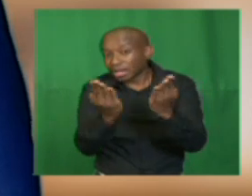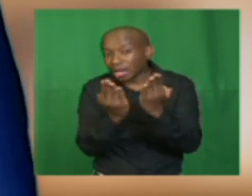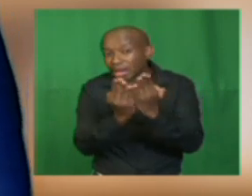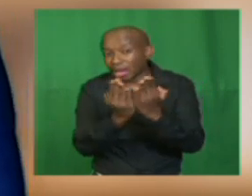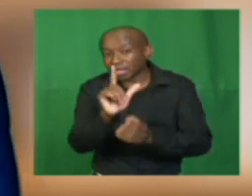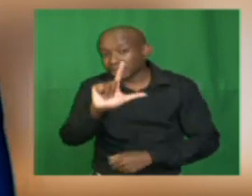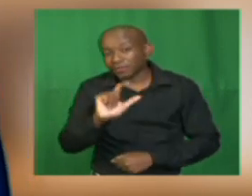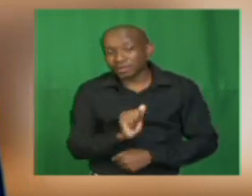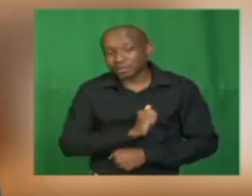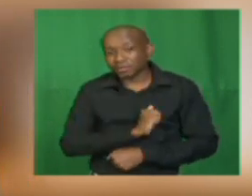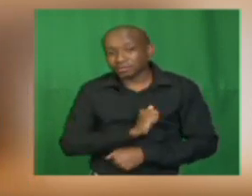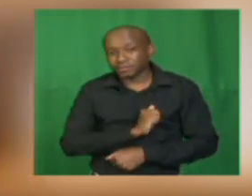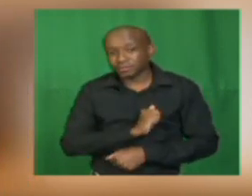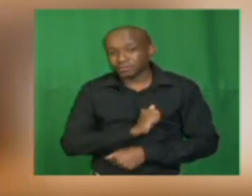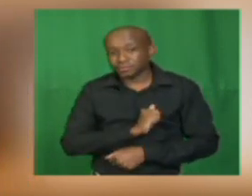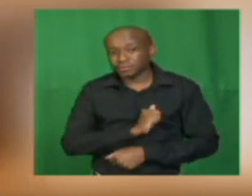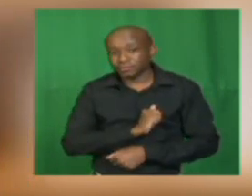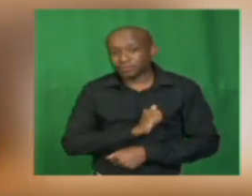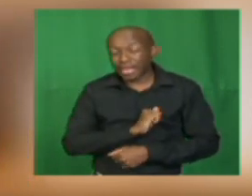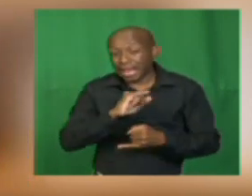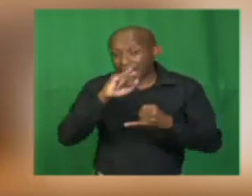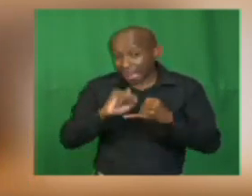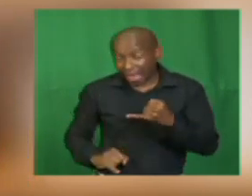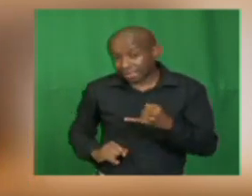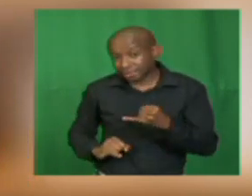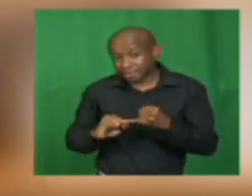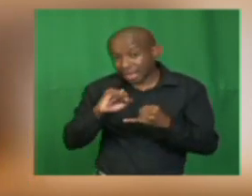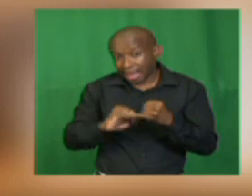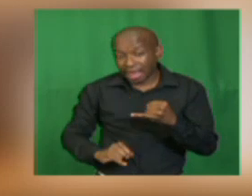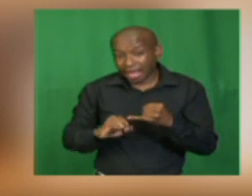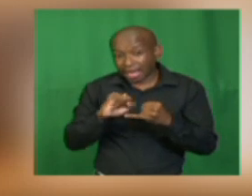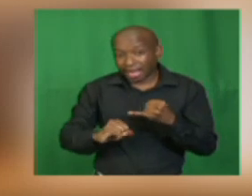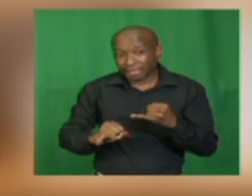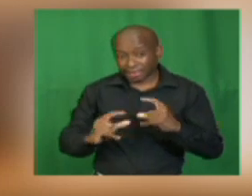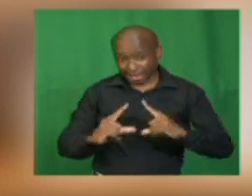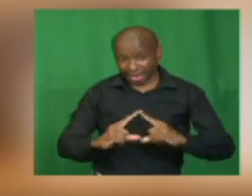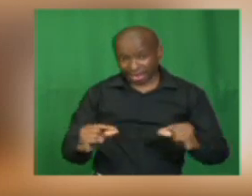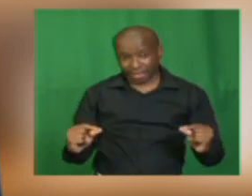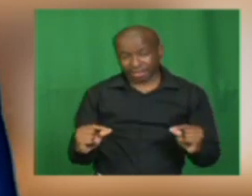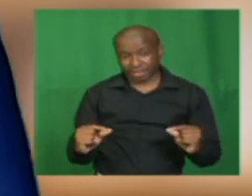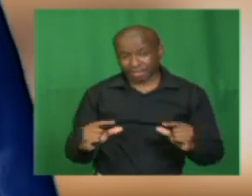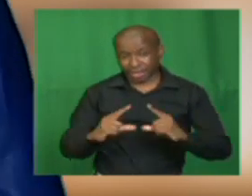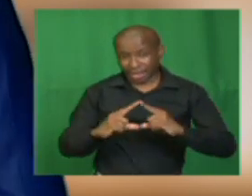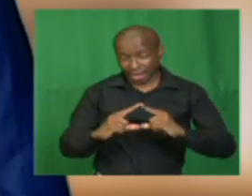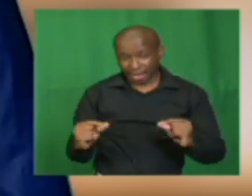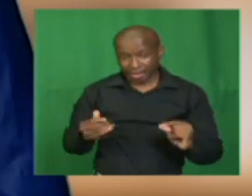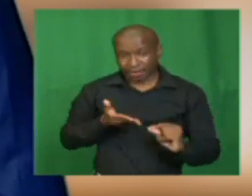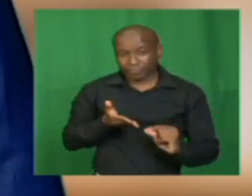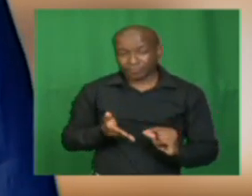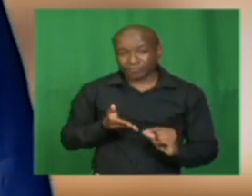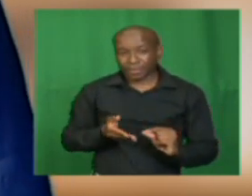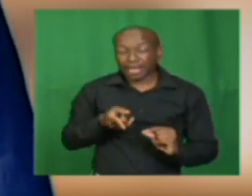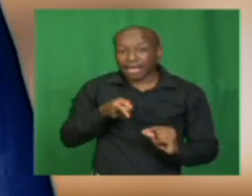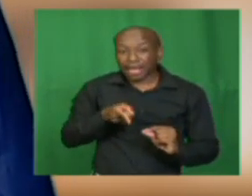Vympocώ, Pesca,